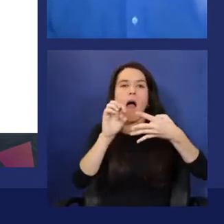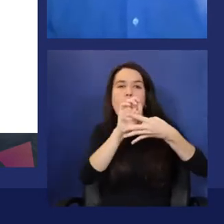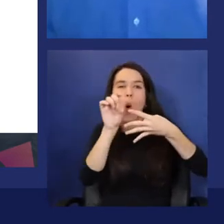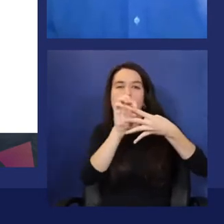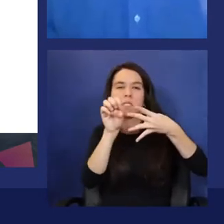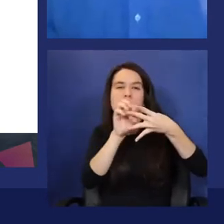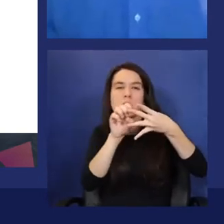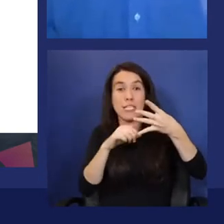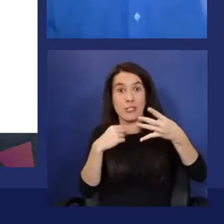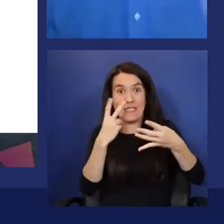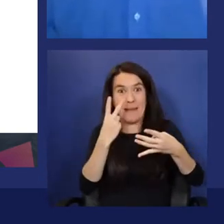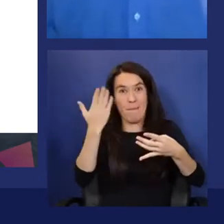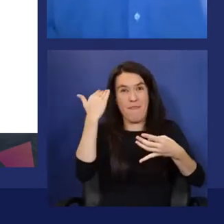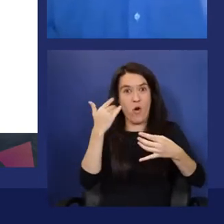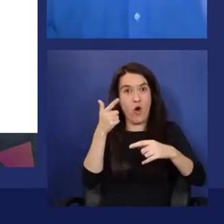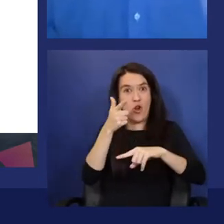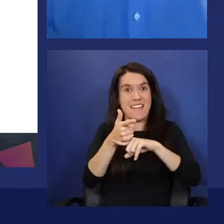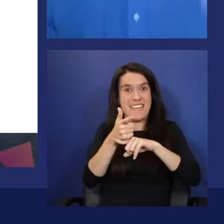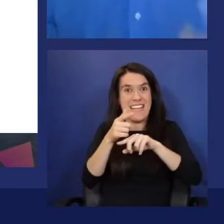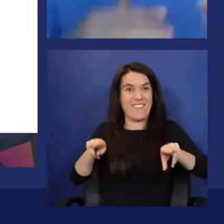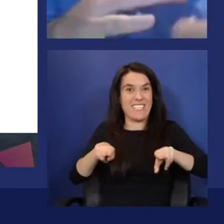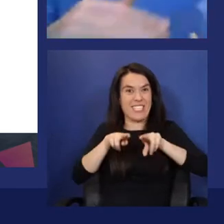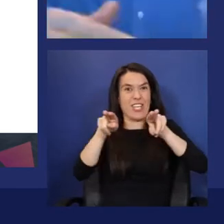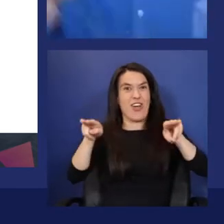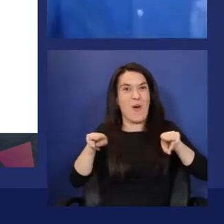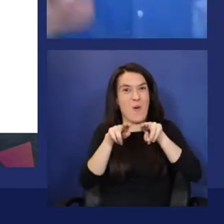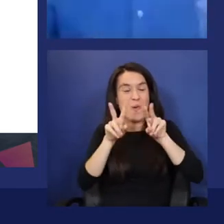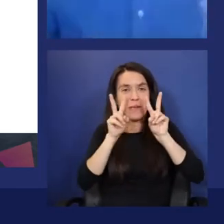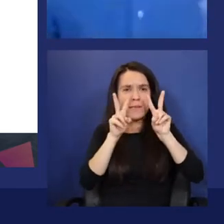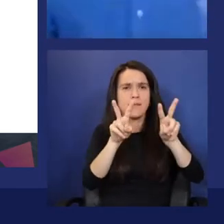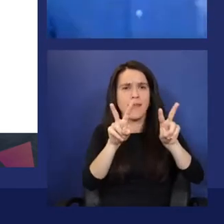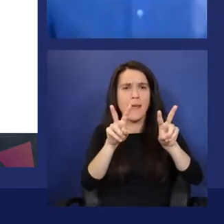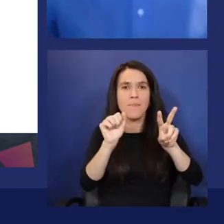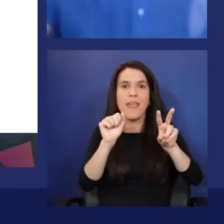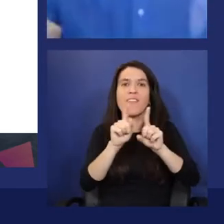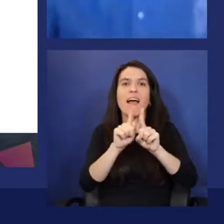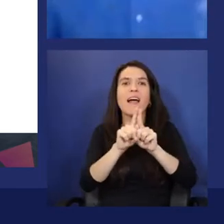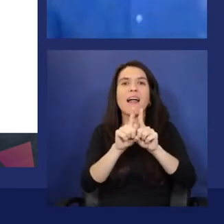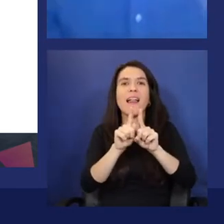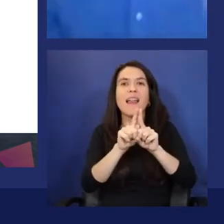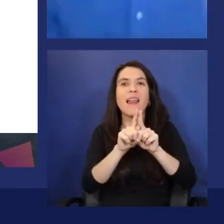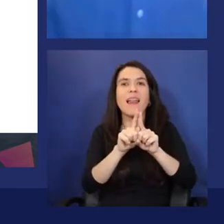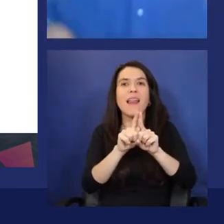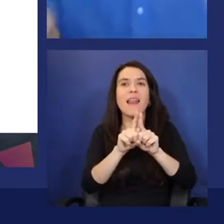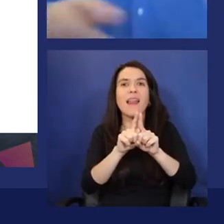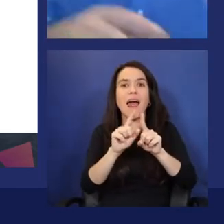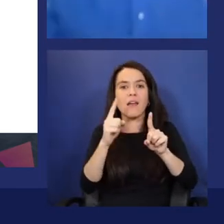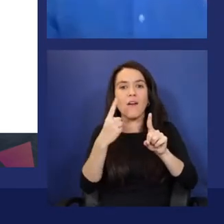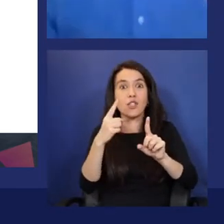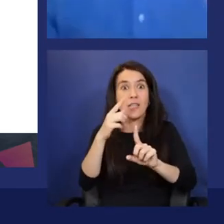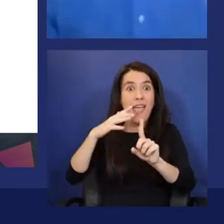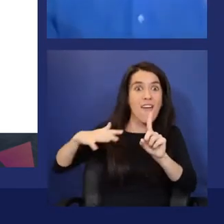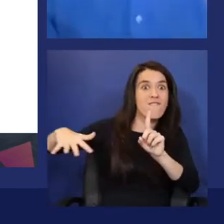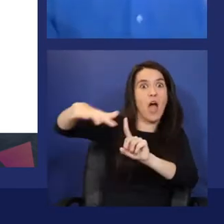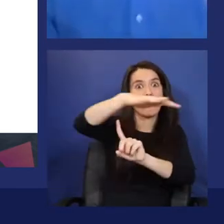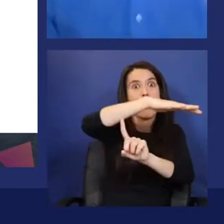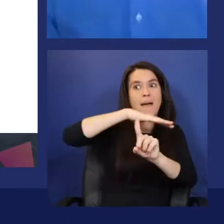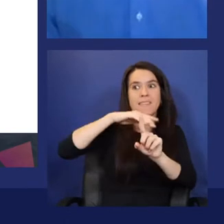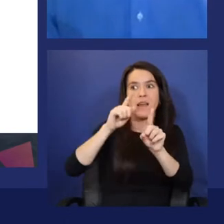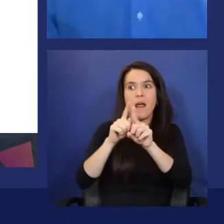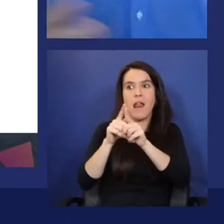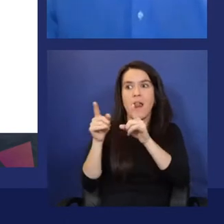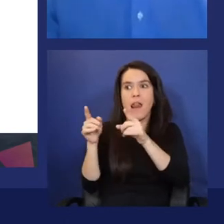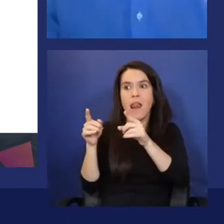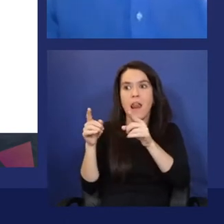the video before that there is a scanning of the environment around. As we will see in a moment,